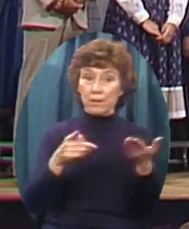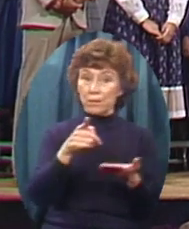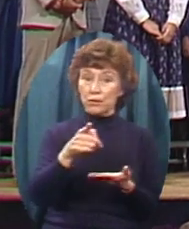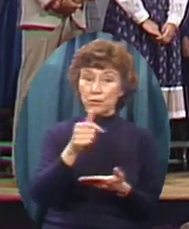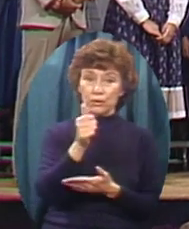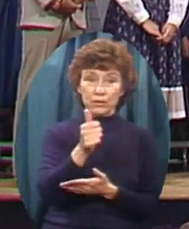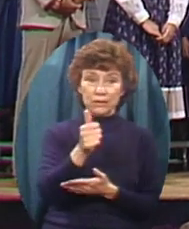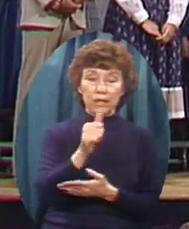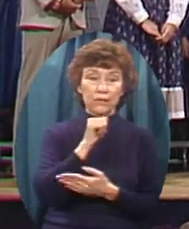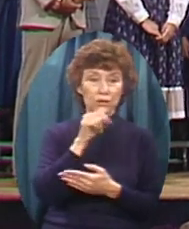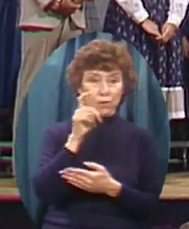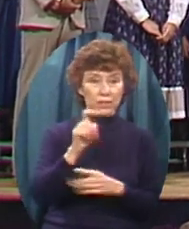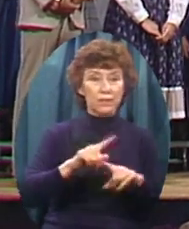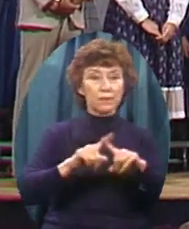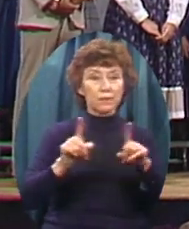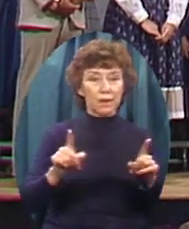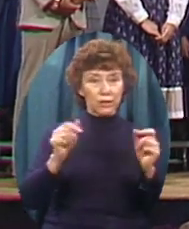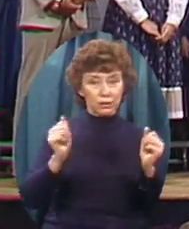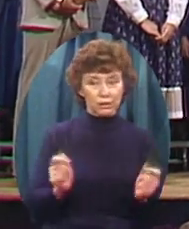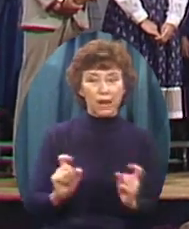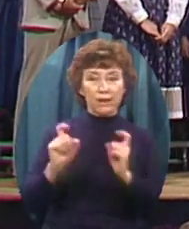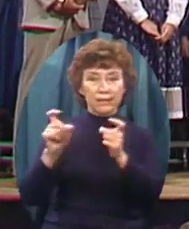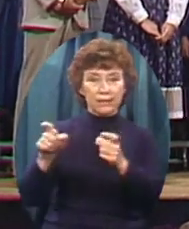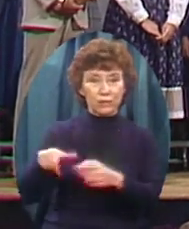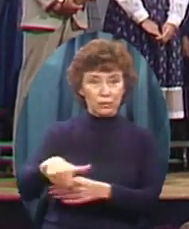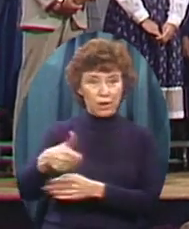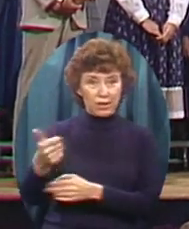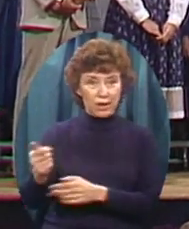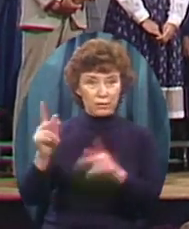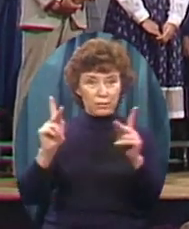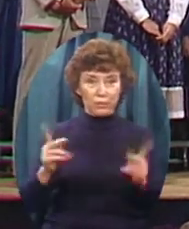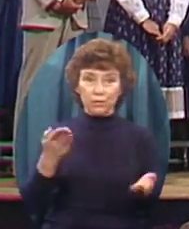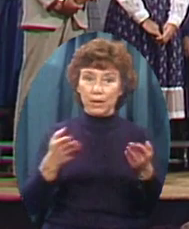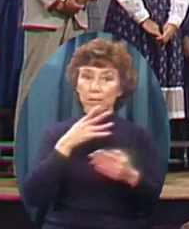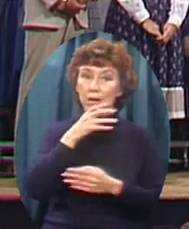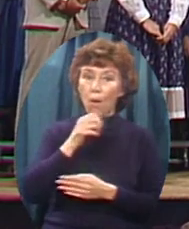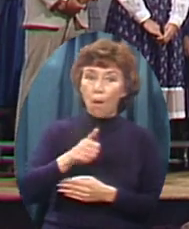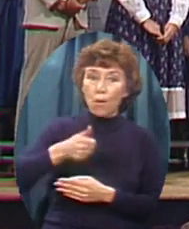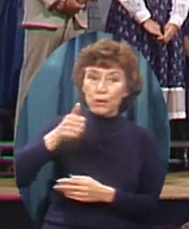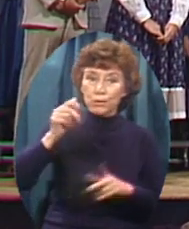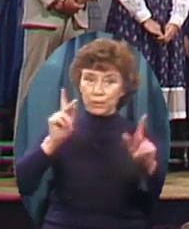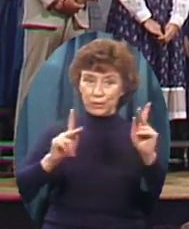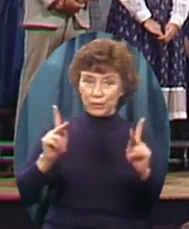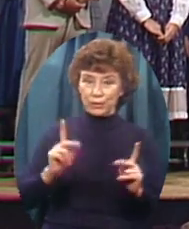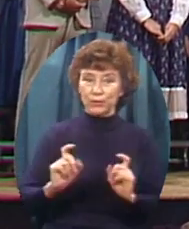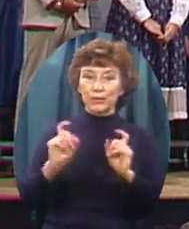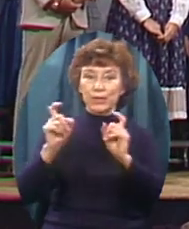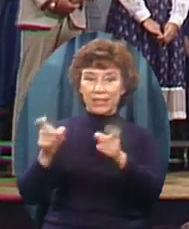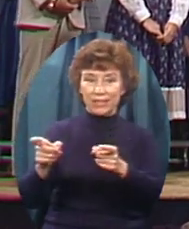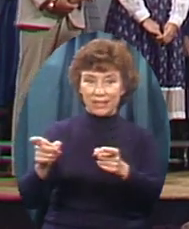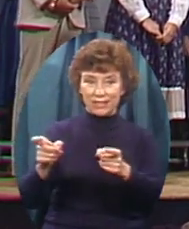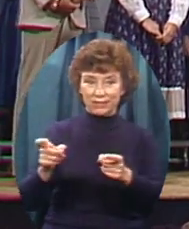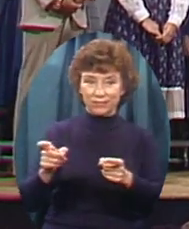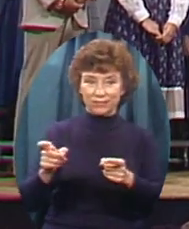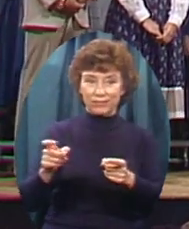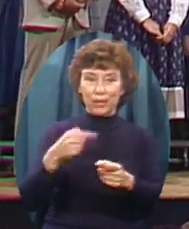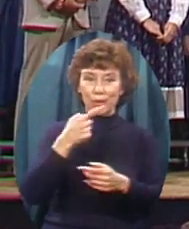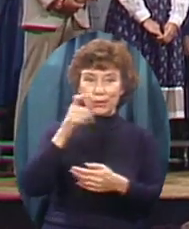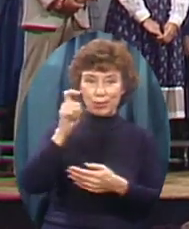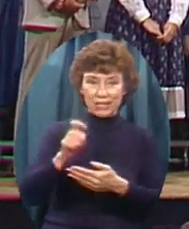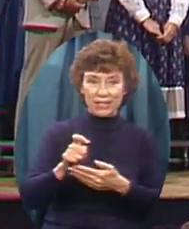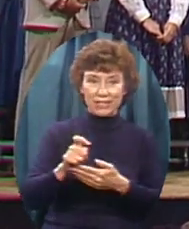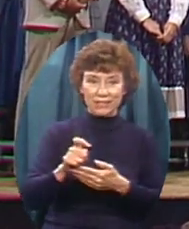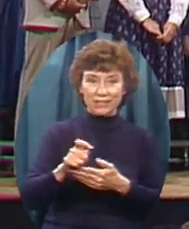a privilege It can be a blessing Perhaps to someone At the nursing home For Christmas time A gift to somebody you love But